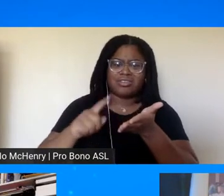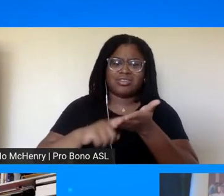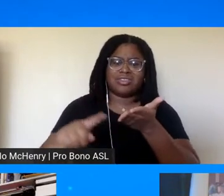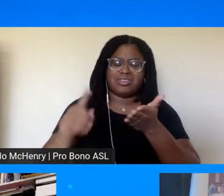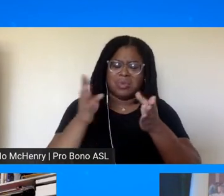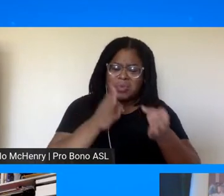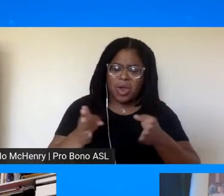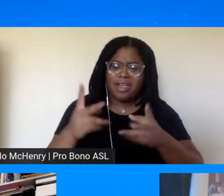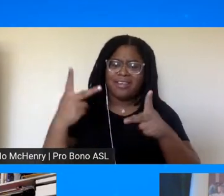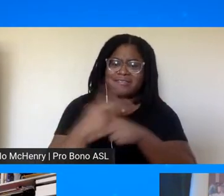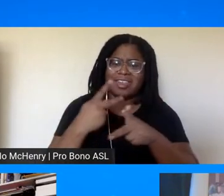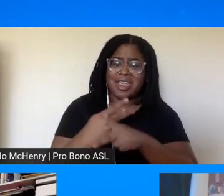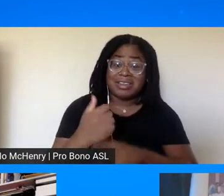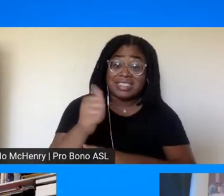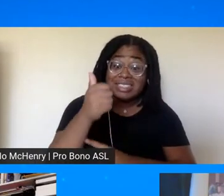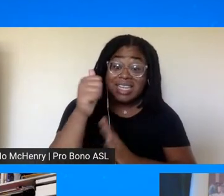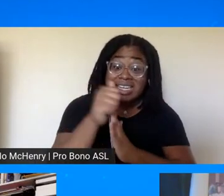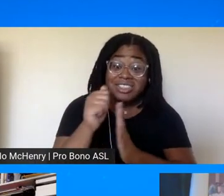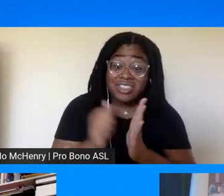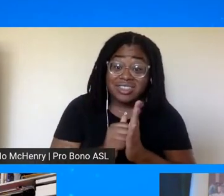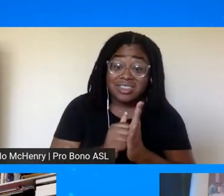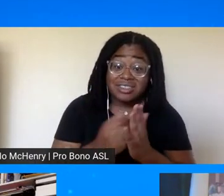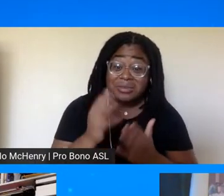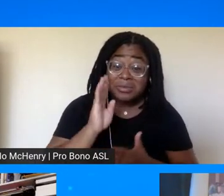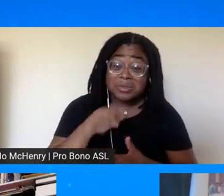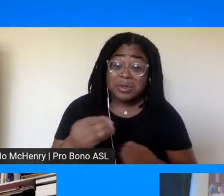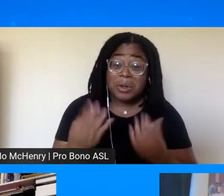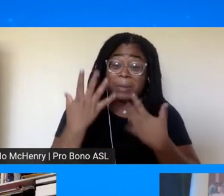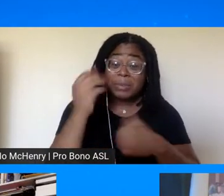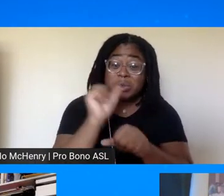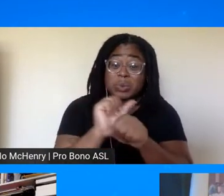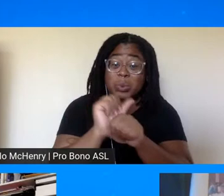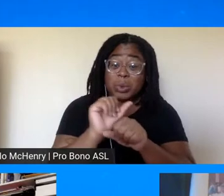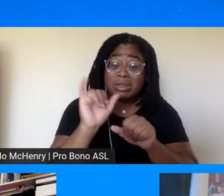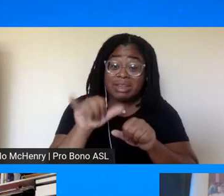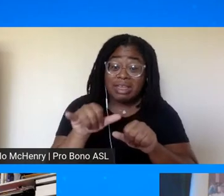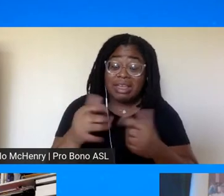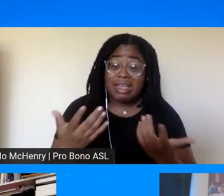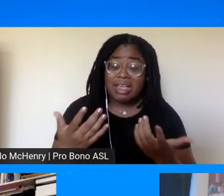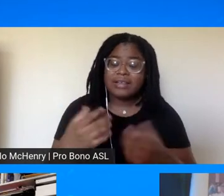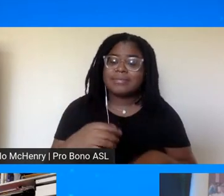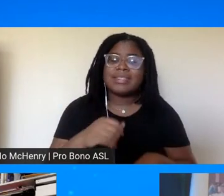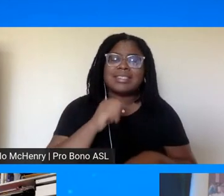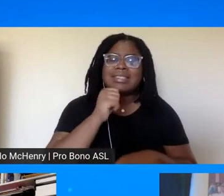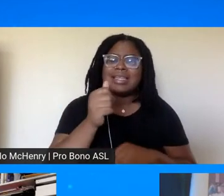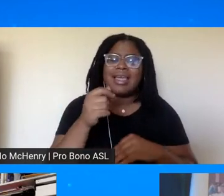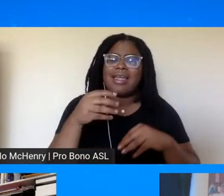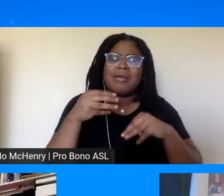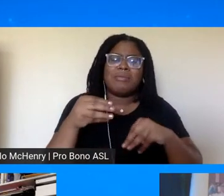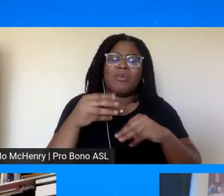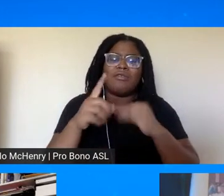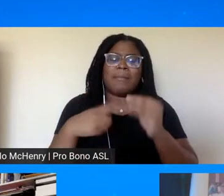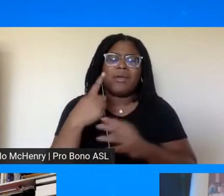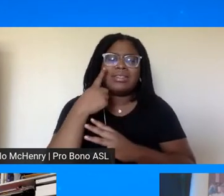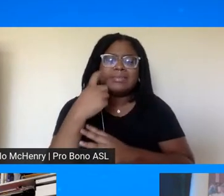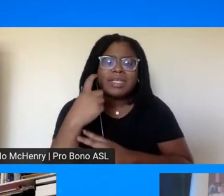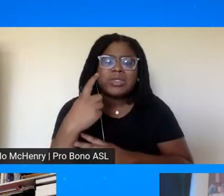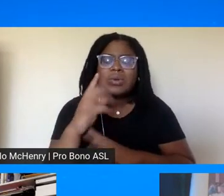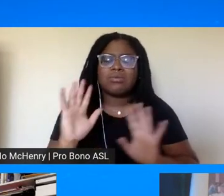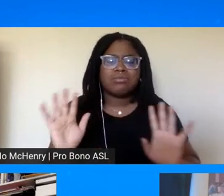out 10 agendas so i think it's important to highlight that this wasn't a movement that was just about spectacle right